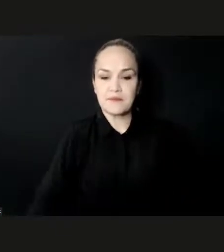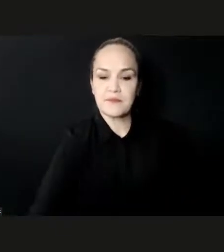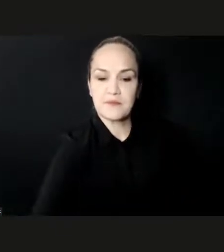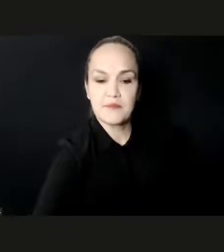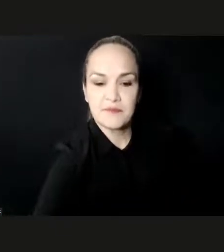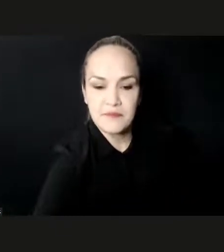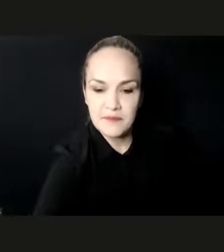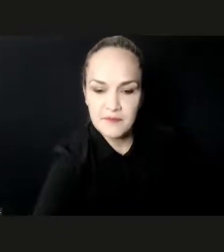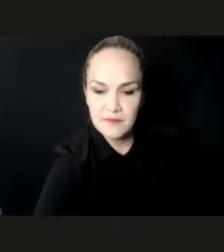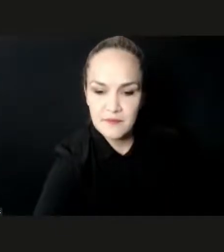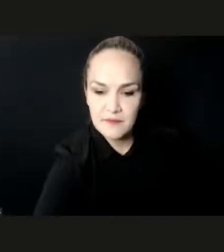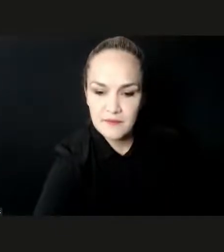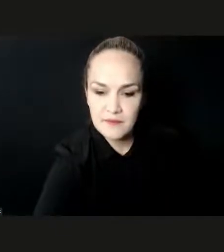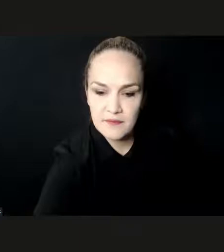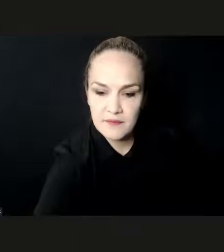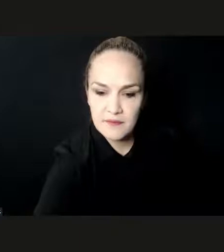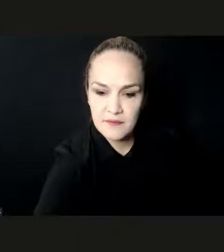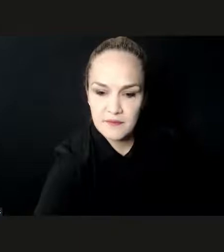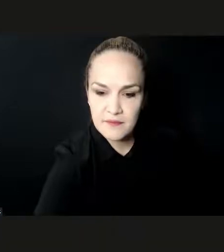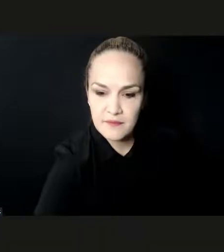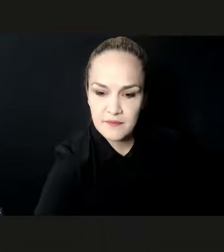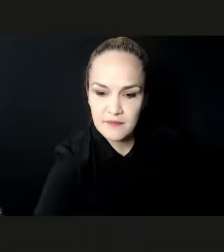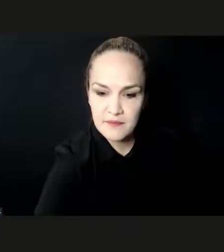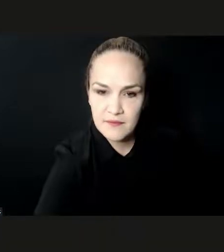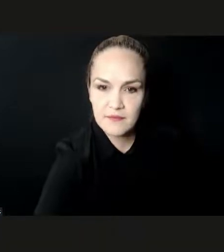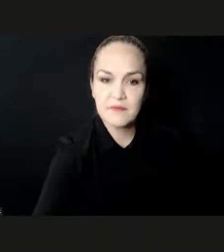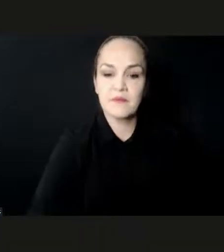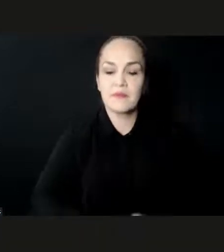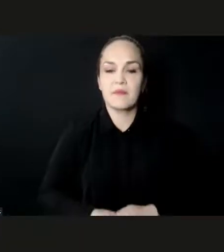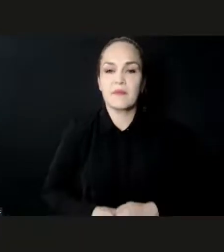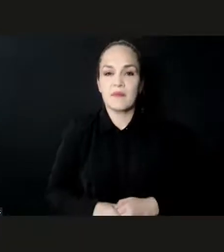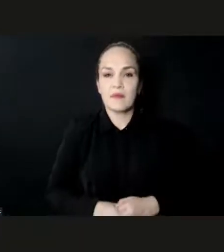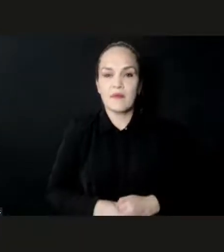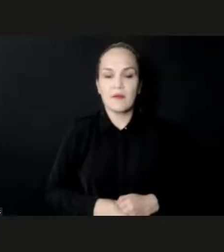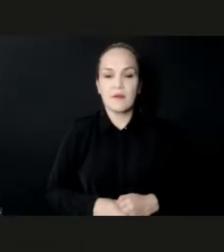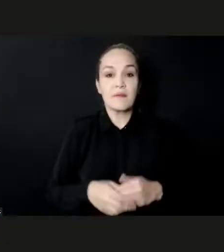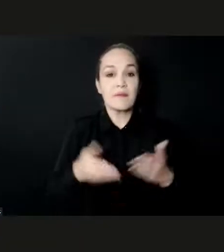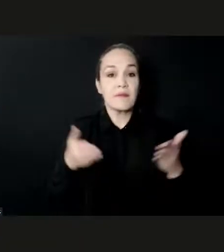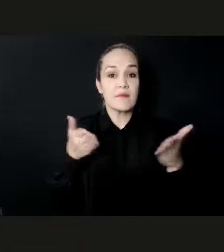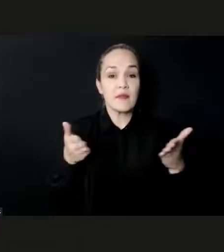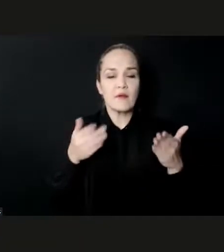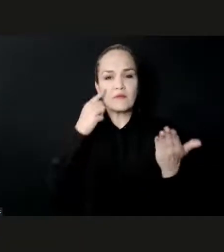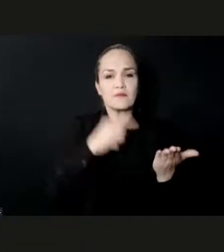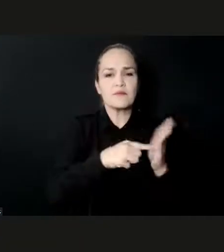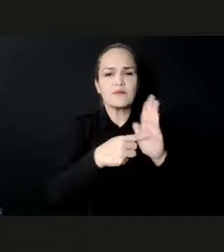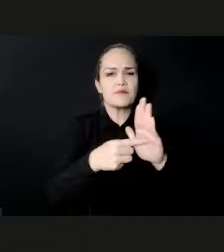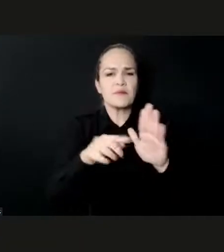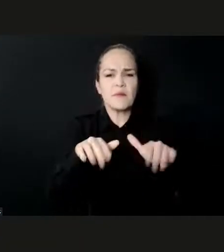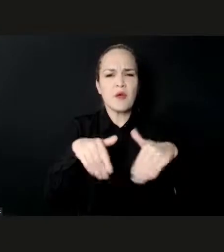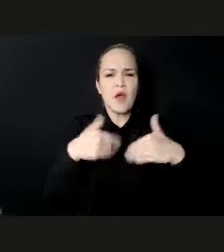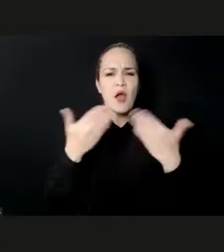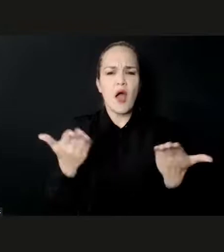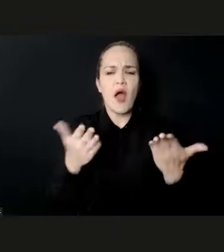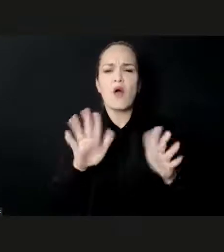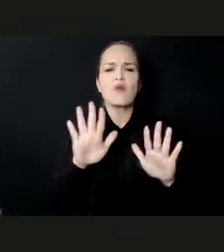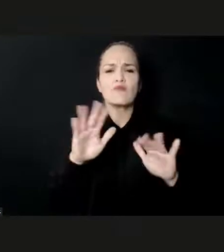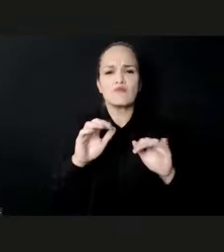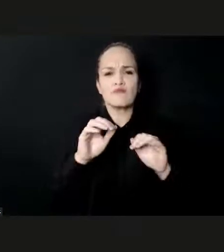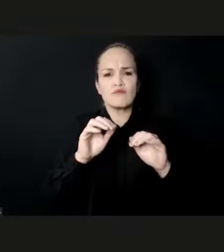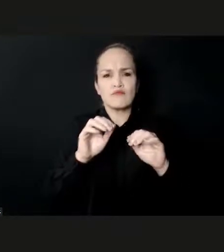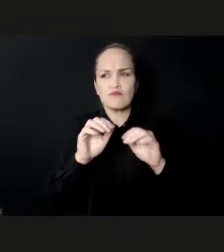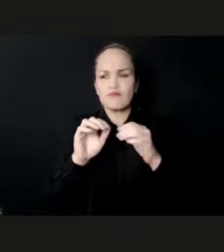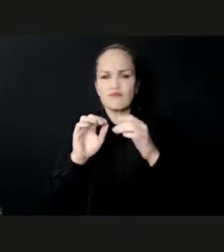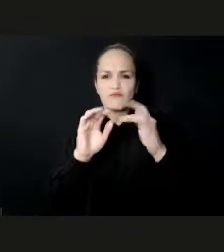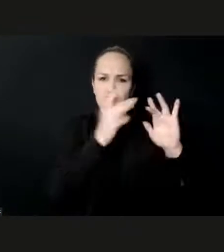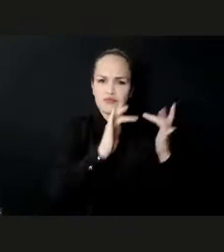and how to support a sustainable recovery in Africa. I'm Patrick Gillabert, the head of the UNIDO office in Brussels and the representative